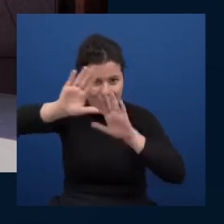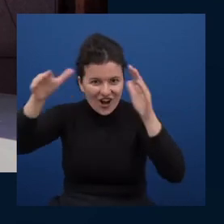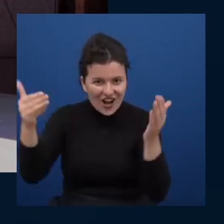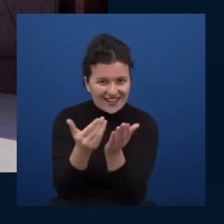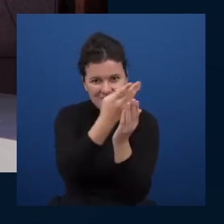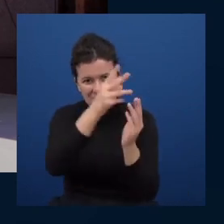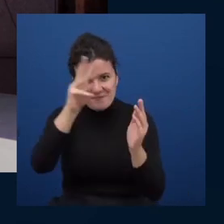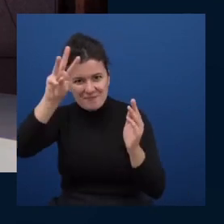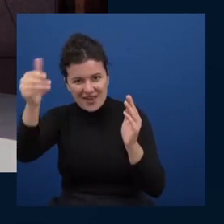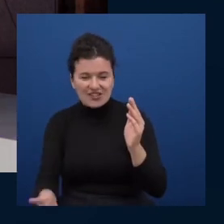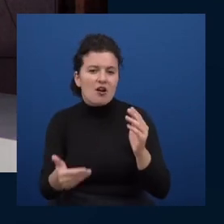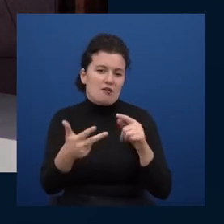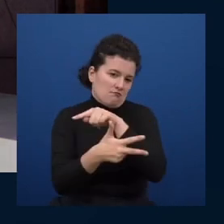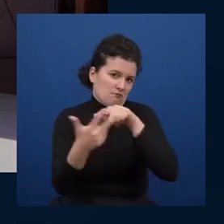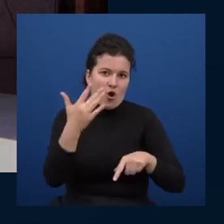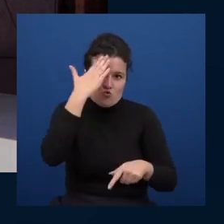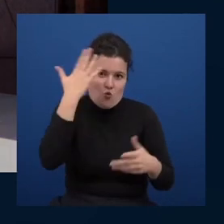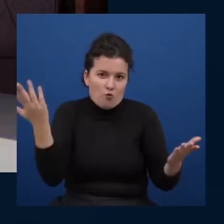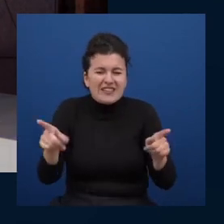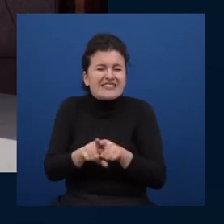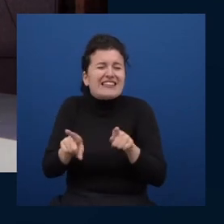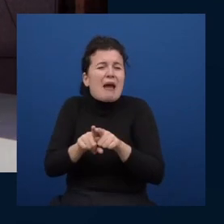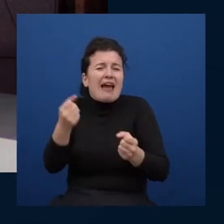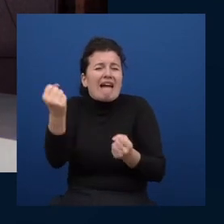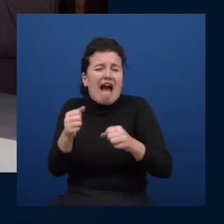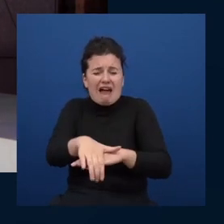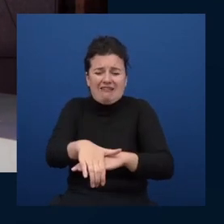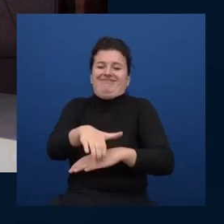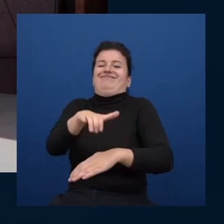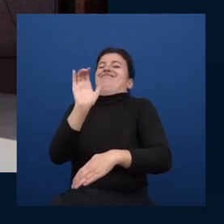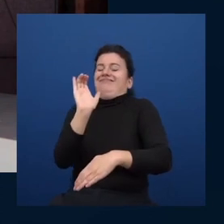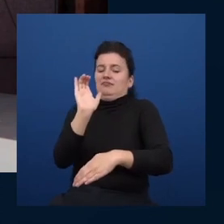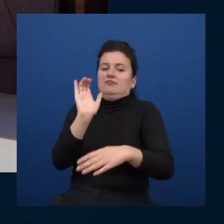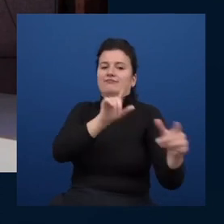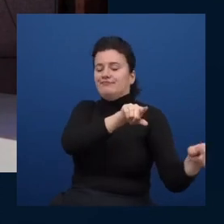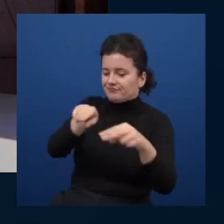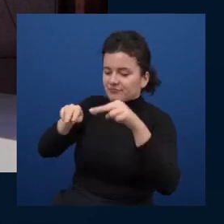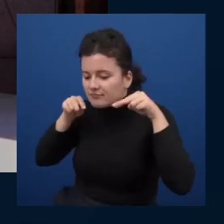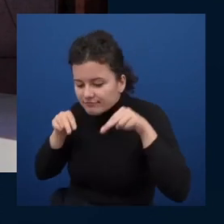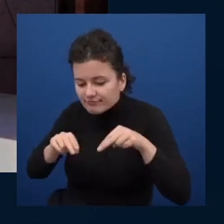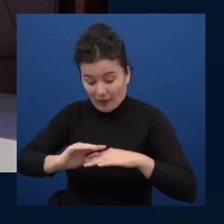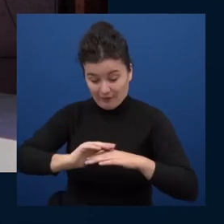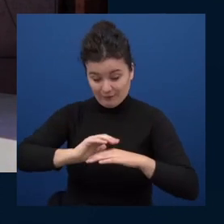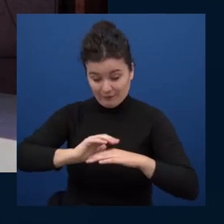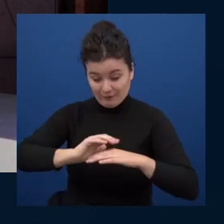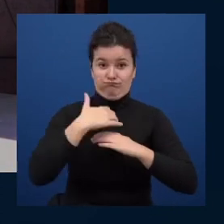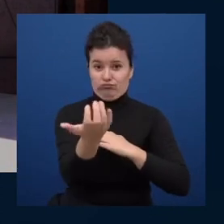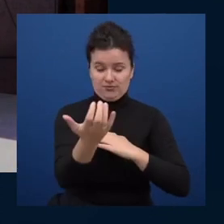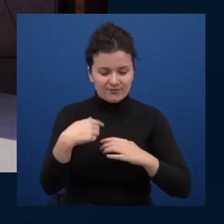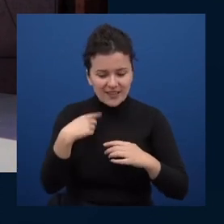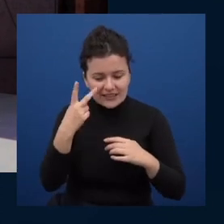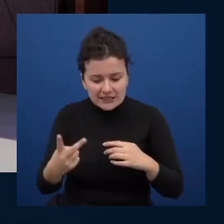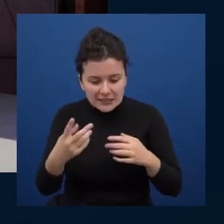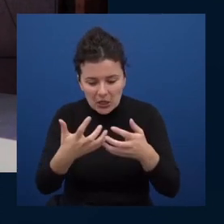going to the front of your car and opening the the trunk or the boot and then looking at the engine and going huh